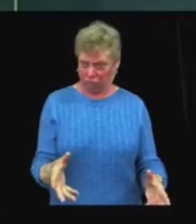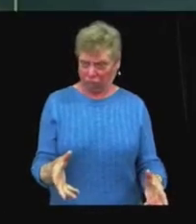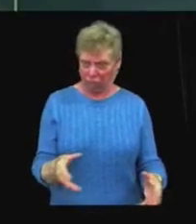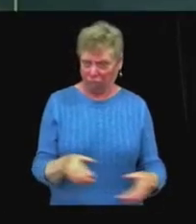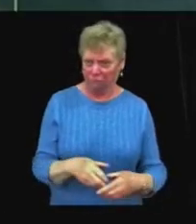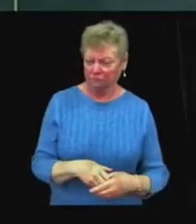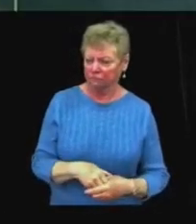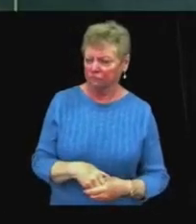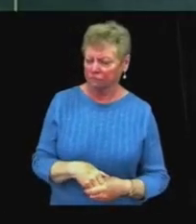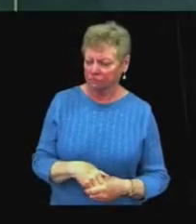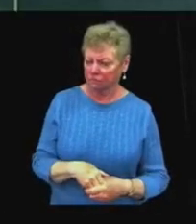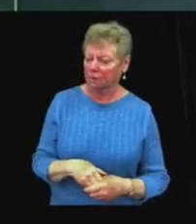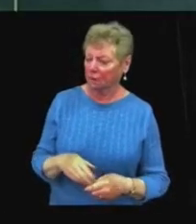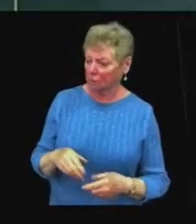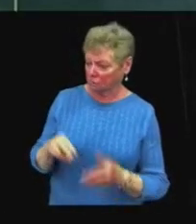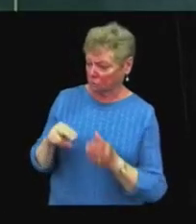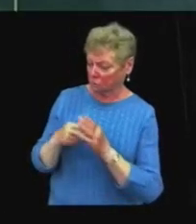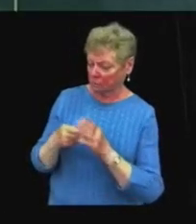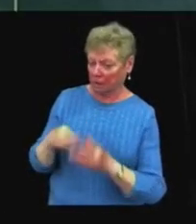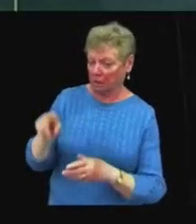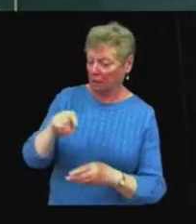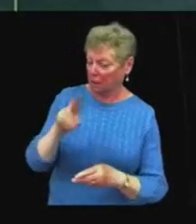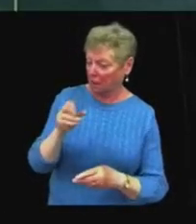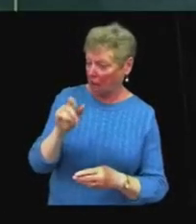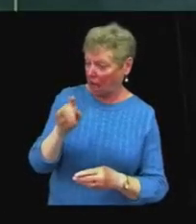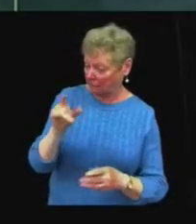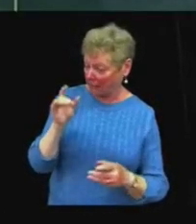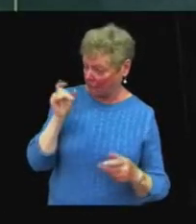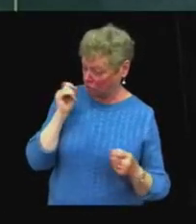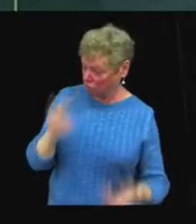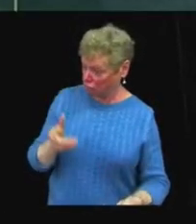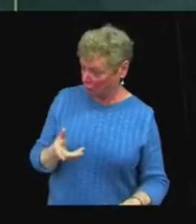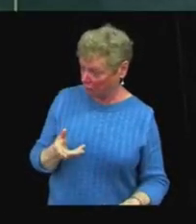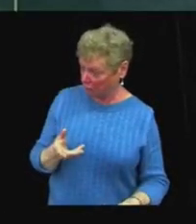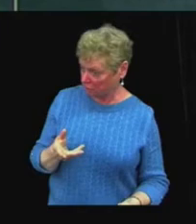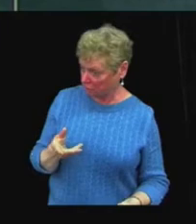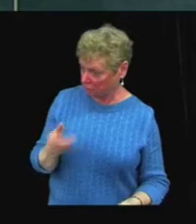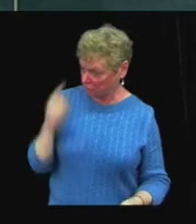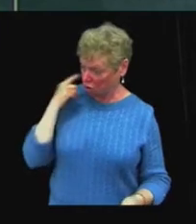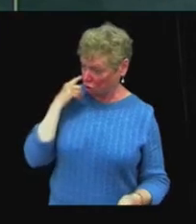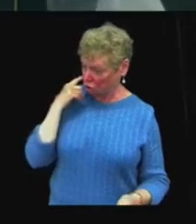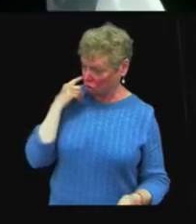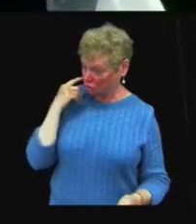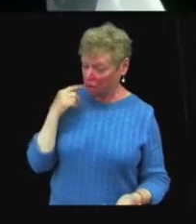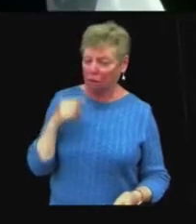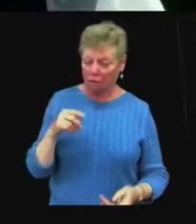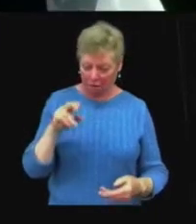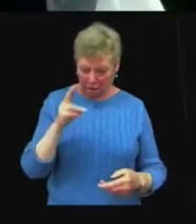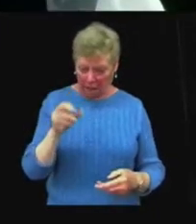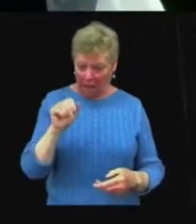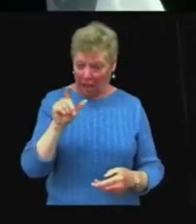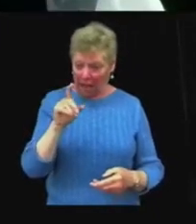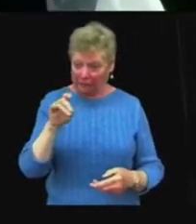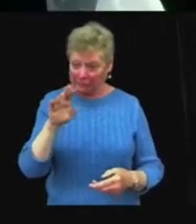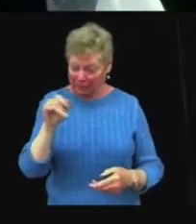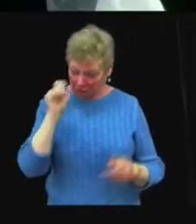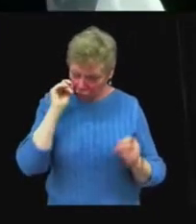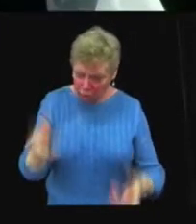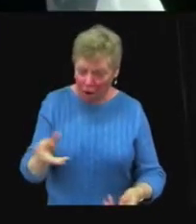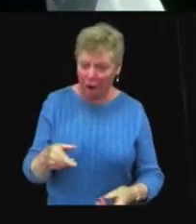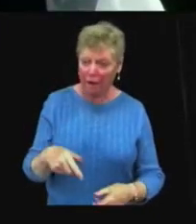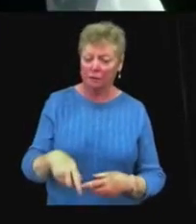Staff Halliday appeared surprised upon hearing that? Staff Halliday was a surprise.